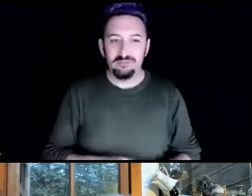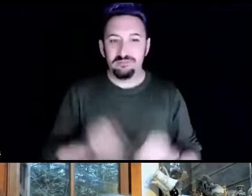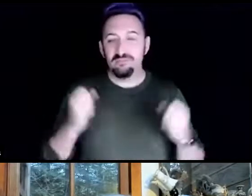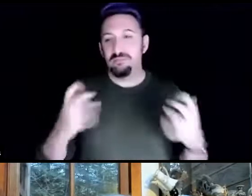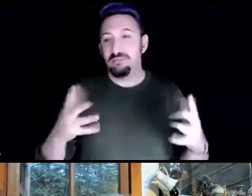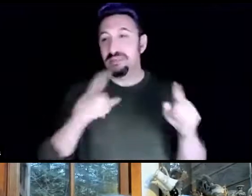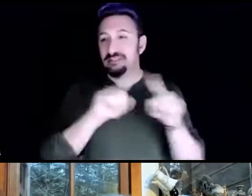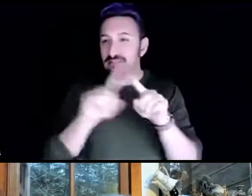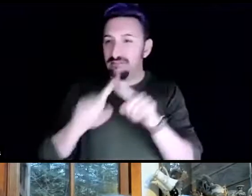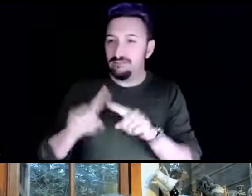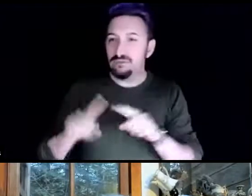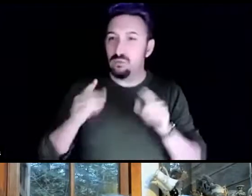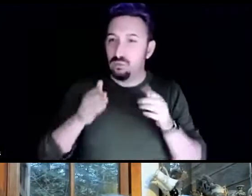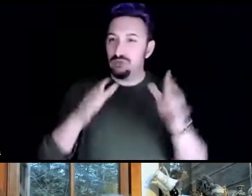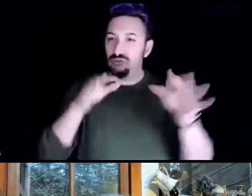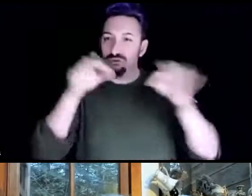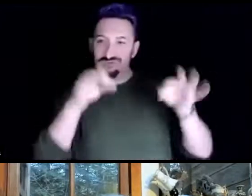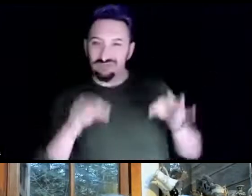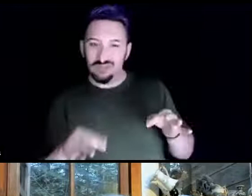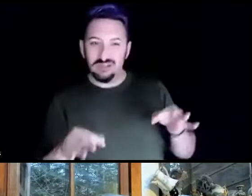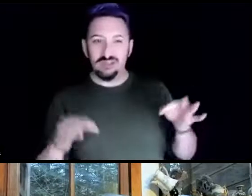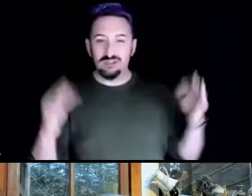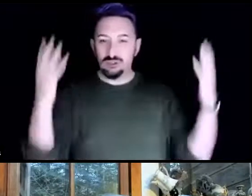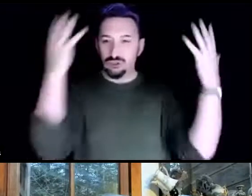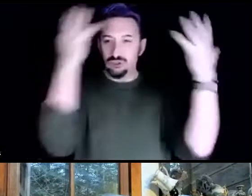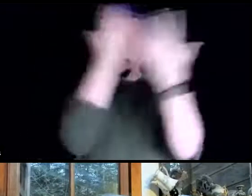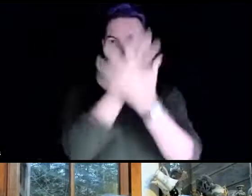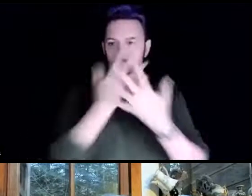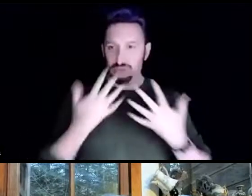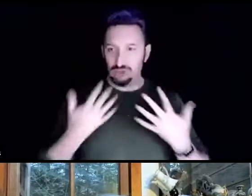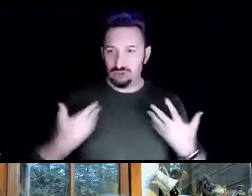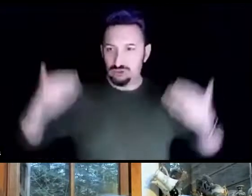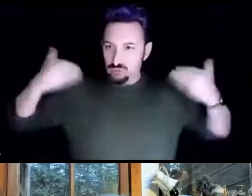all the packages we come in, infinite, right?